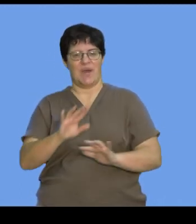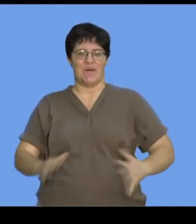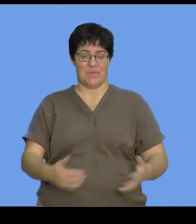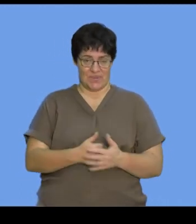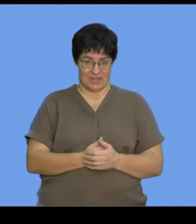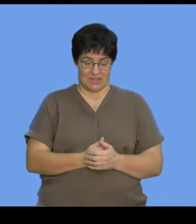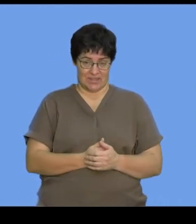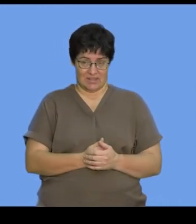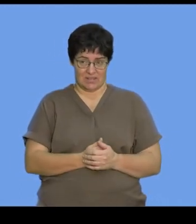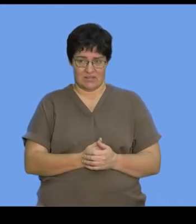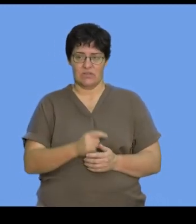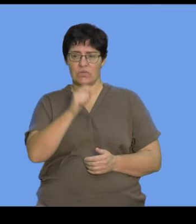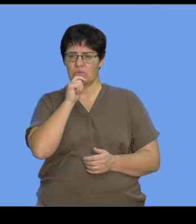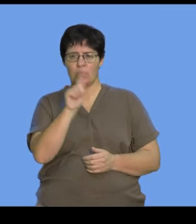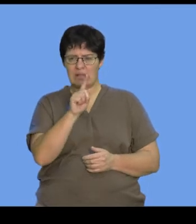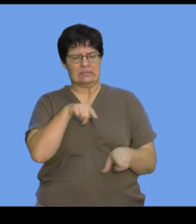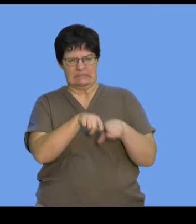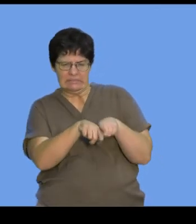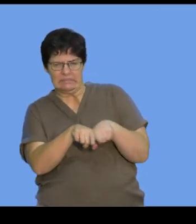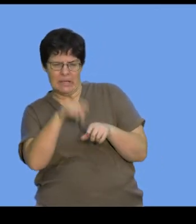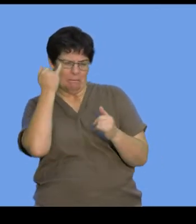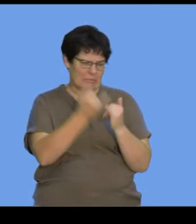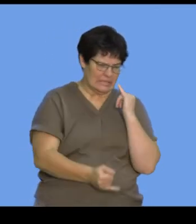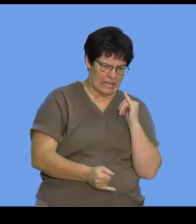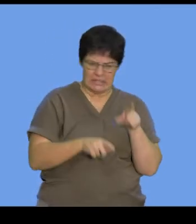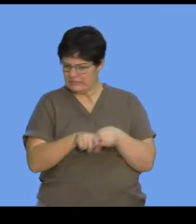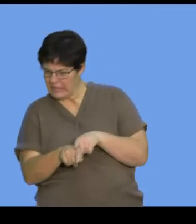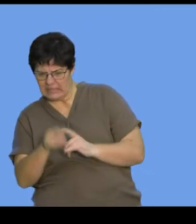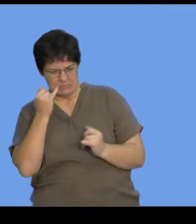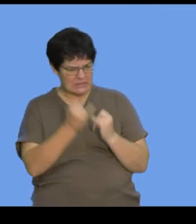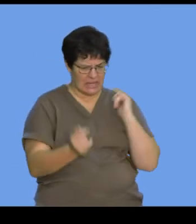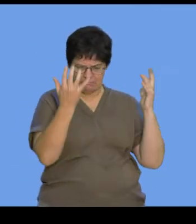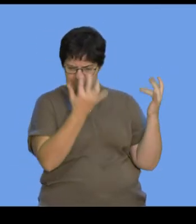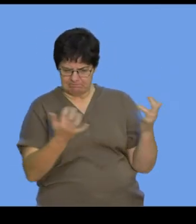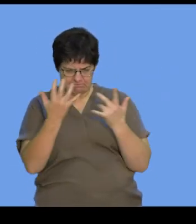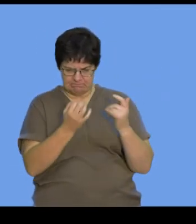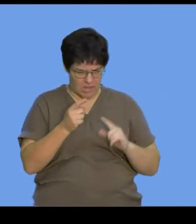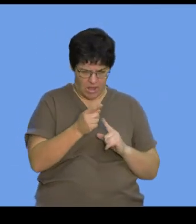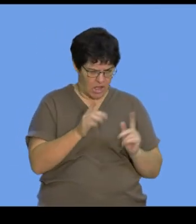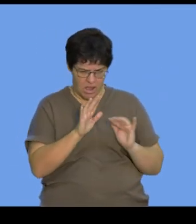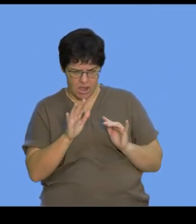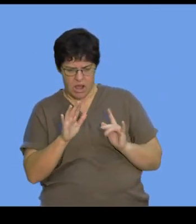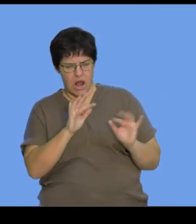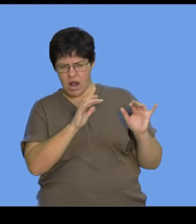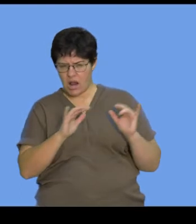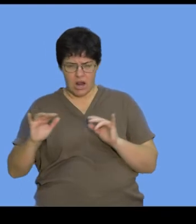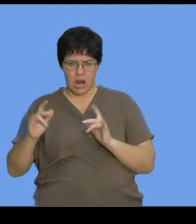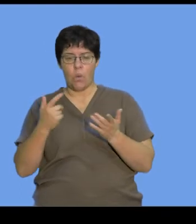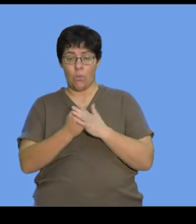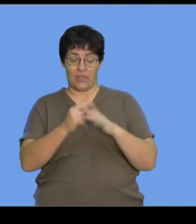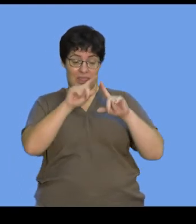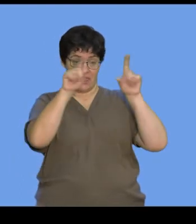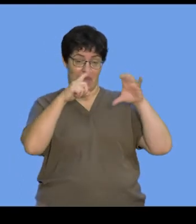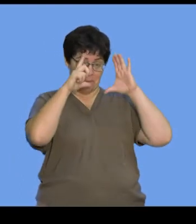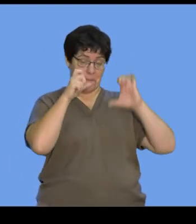DNA. And so, they used a process of trial and error with a whole lot of other calculations that they put together, along with the